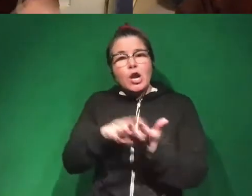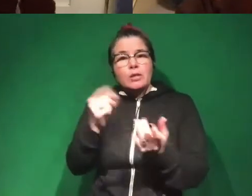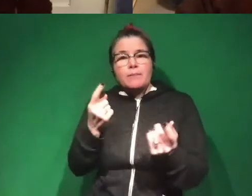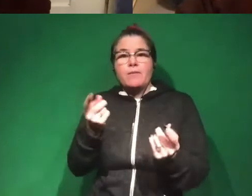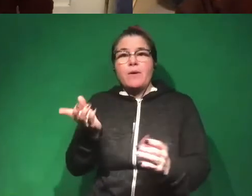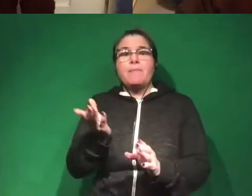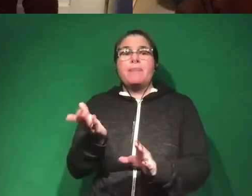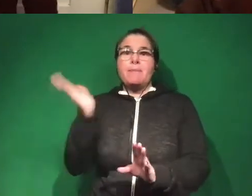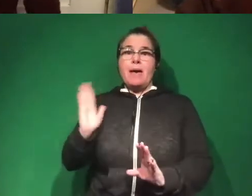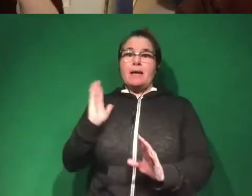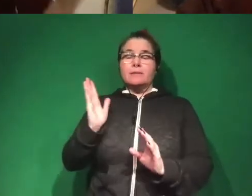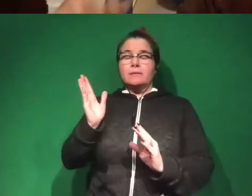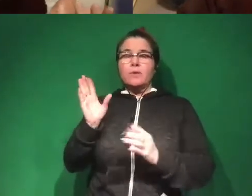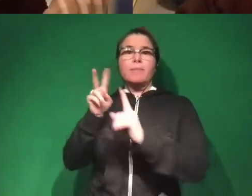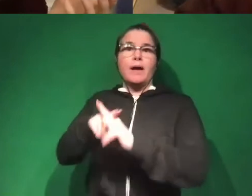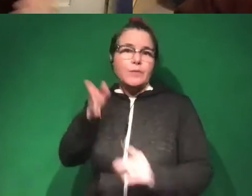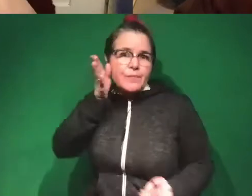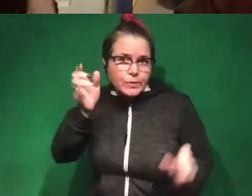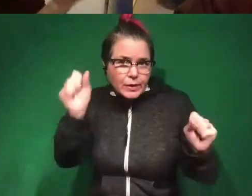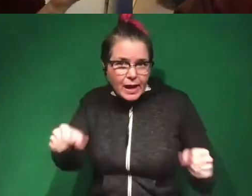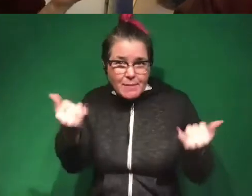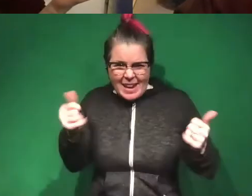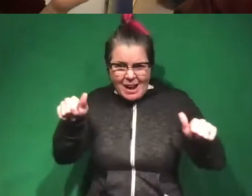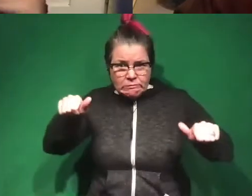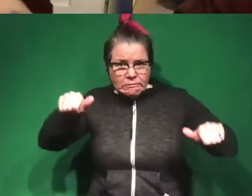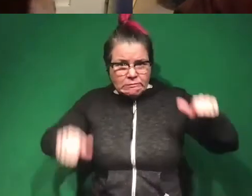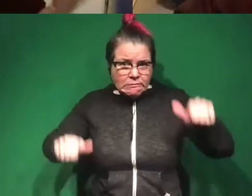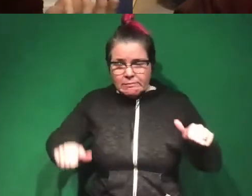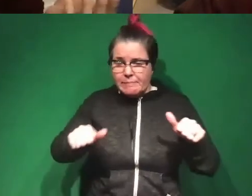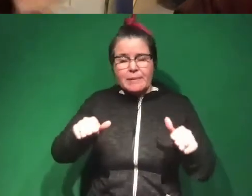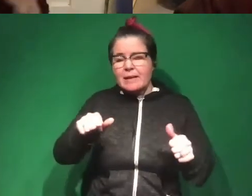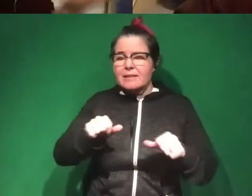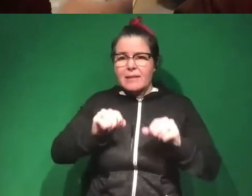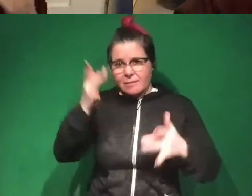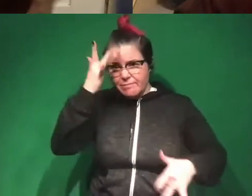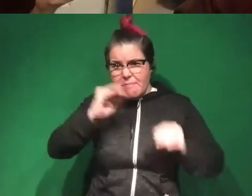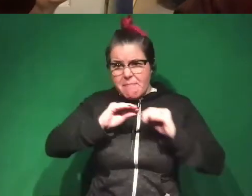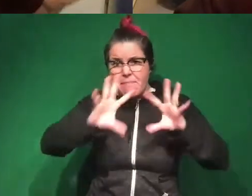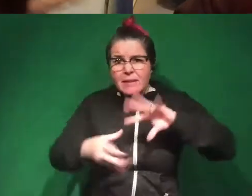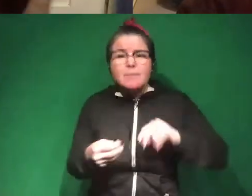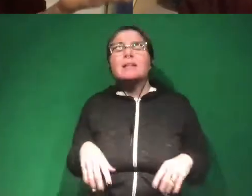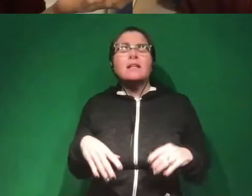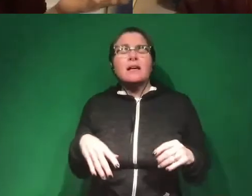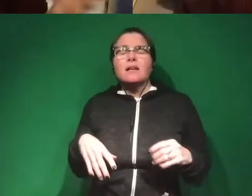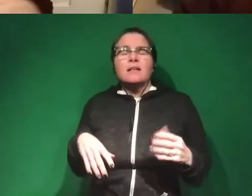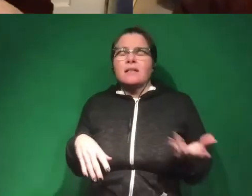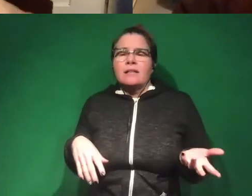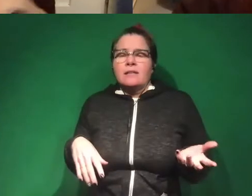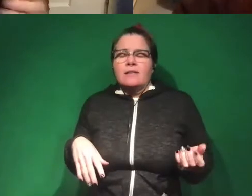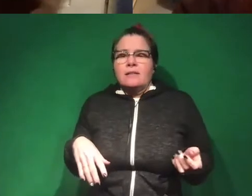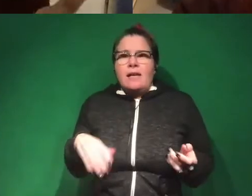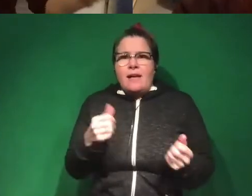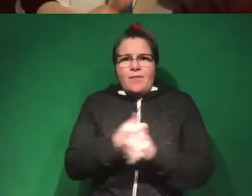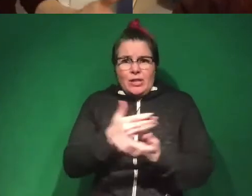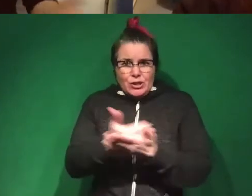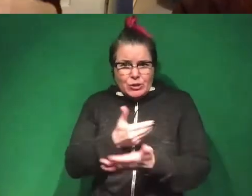past about the future, right? So we are in uncertain times because of the pandemic. We've been in uncertain times because of other political things that are new this time. But we